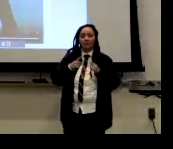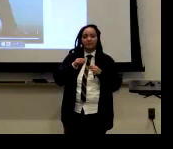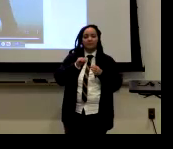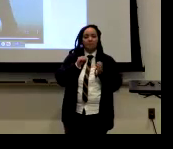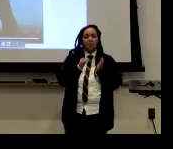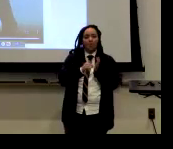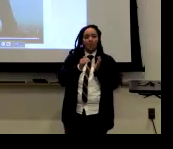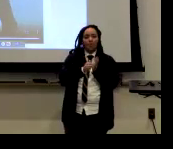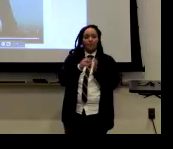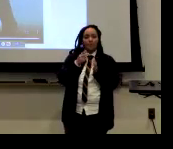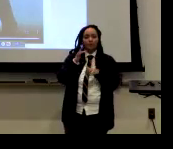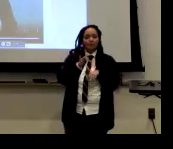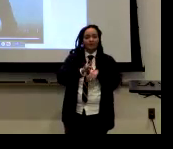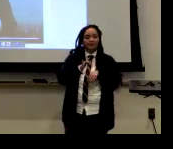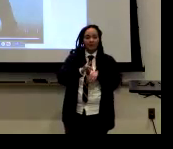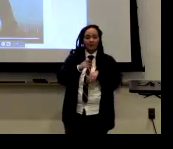So.